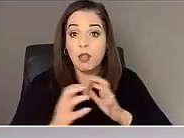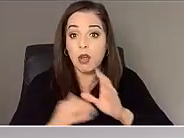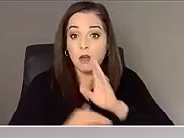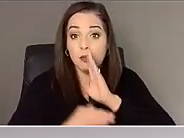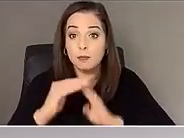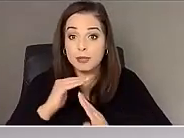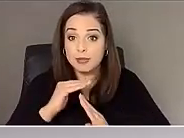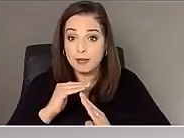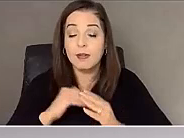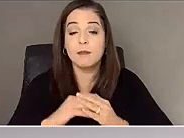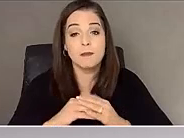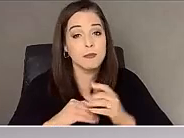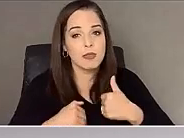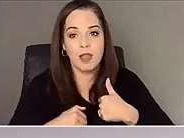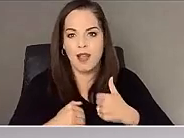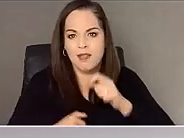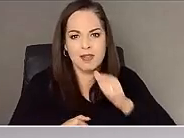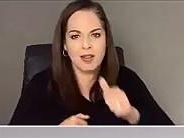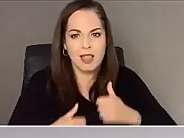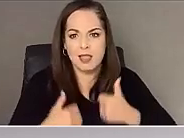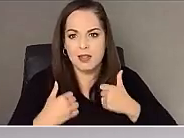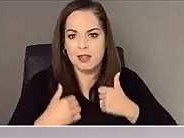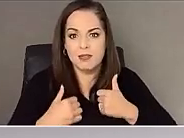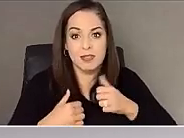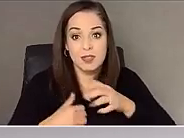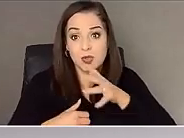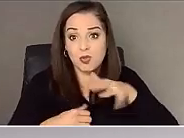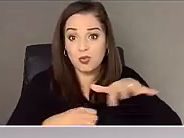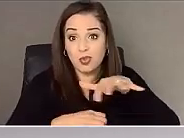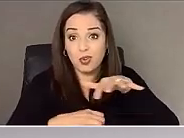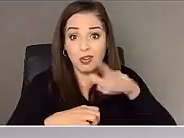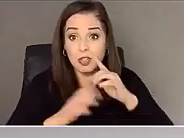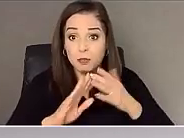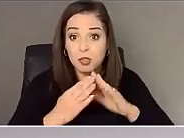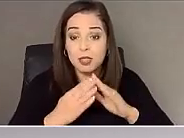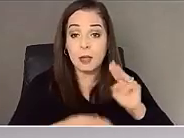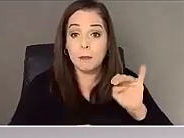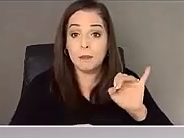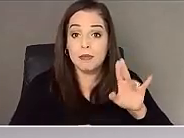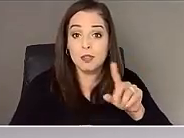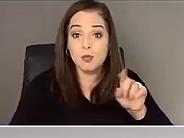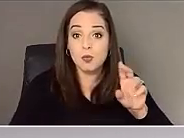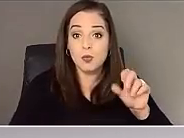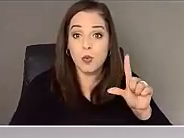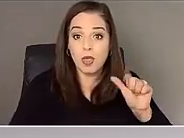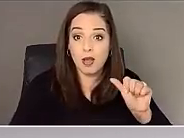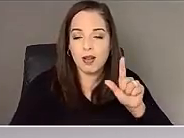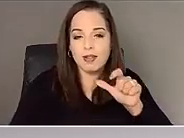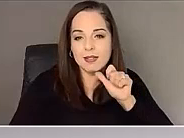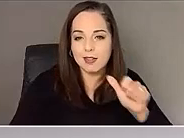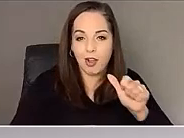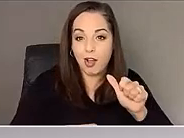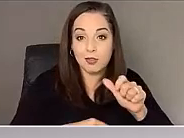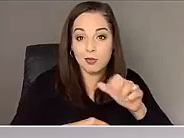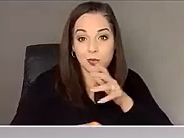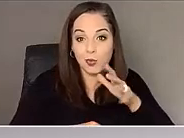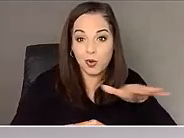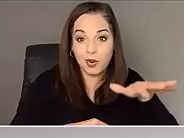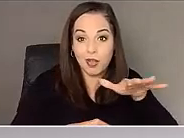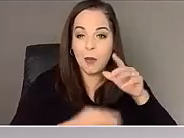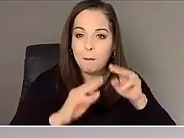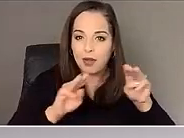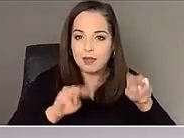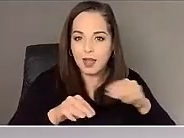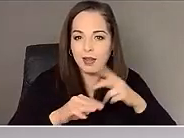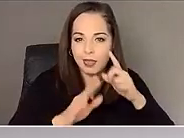And yeah, I haven't lived in a rural community. Missoula is not actually rural. Montana is seen as a very rural state, but we're not. And I